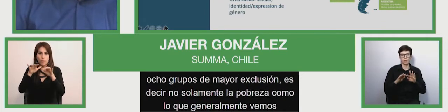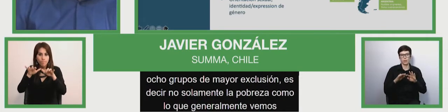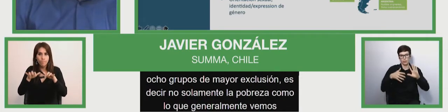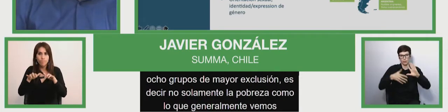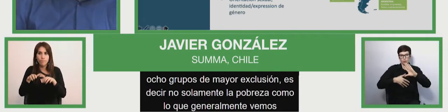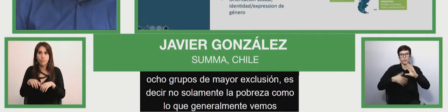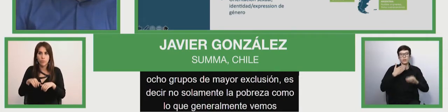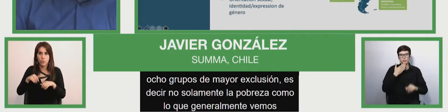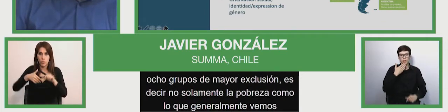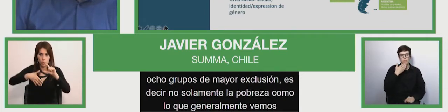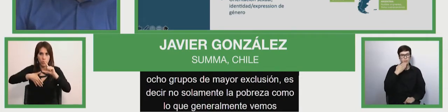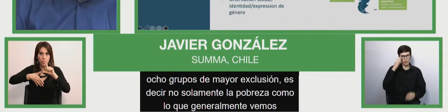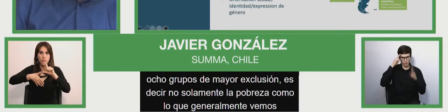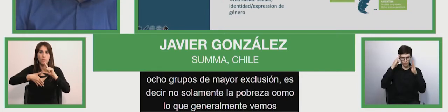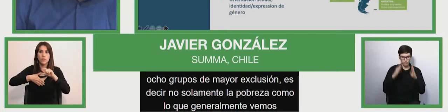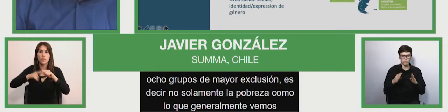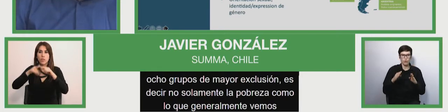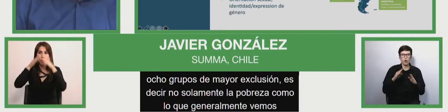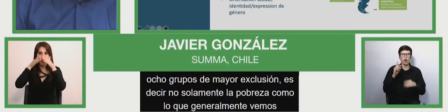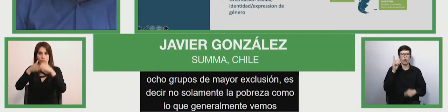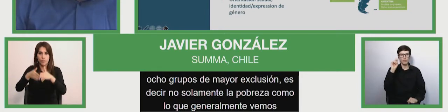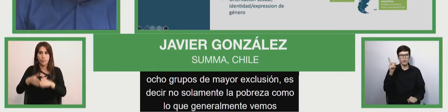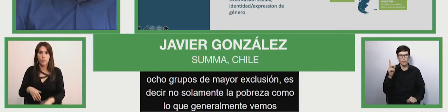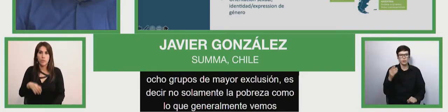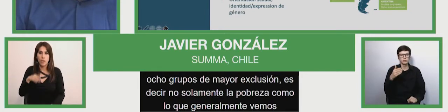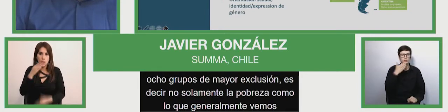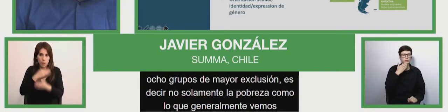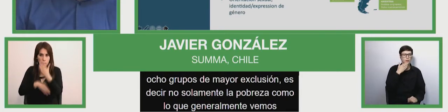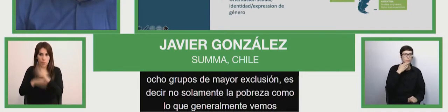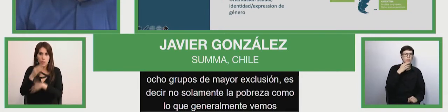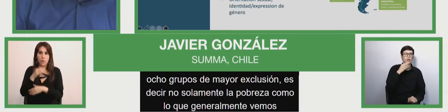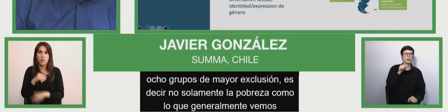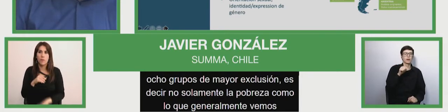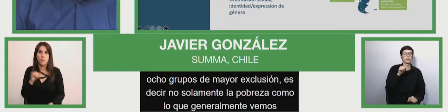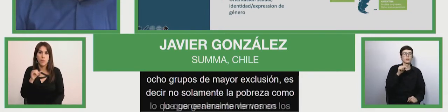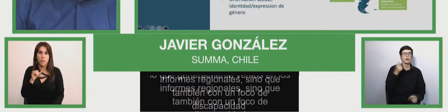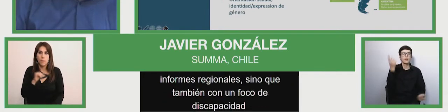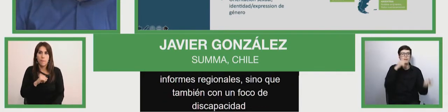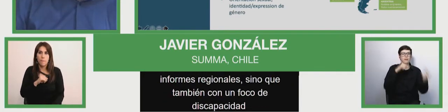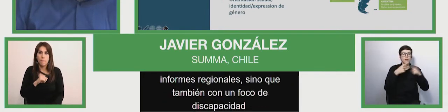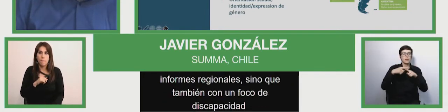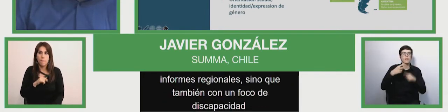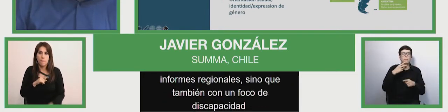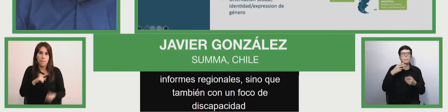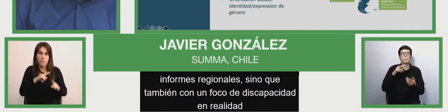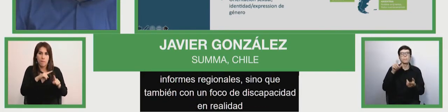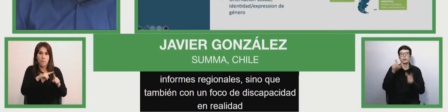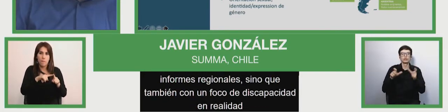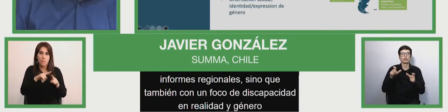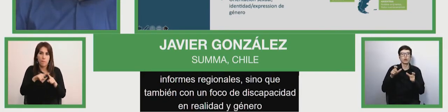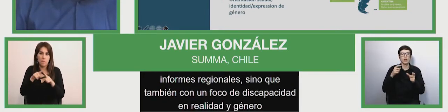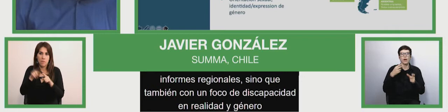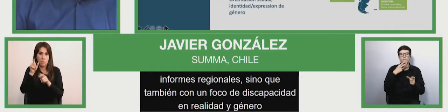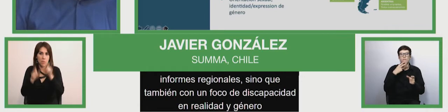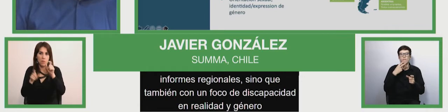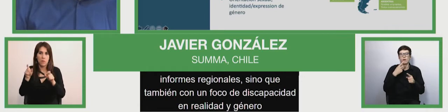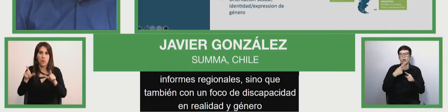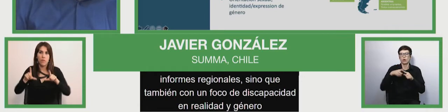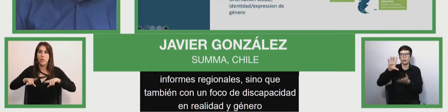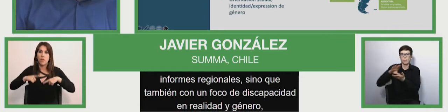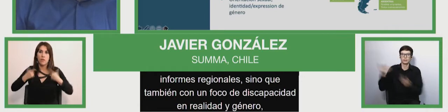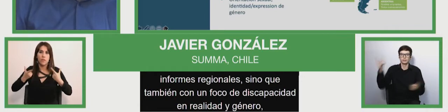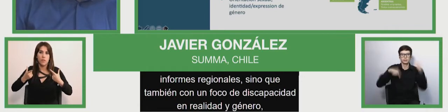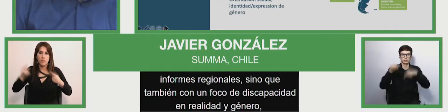migration, rural localities, gender, ethnics, those deprived of